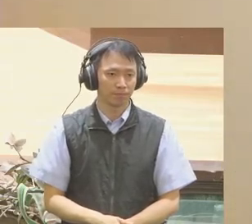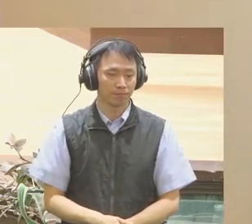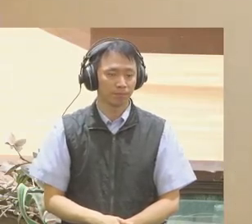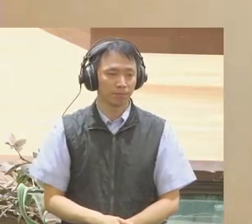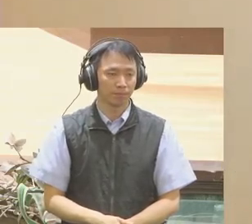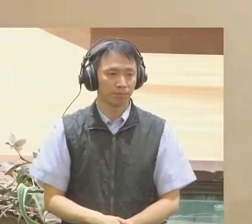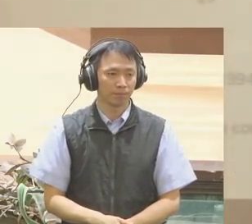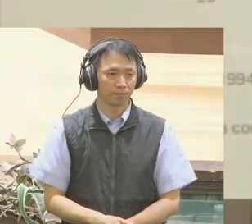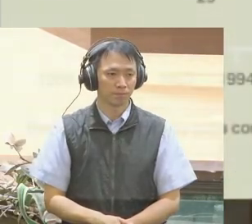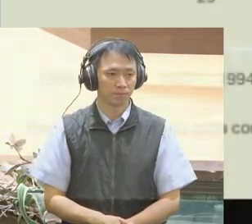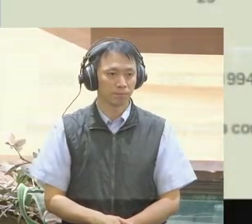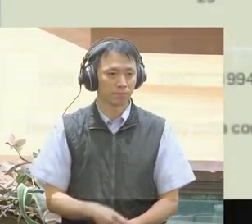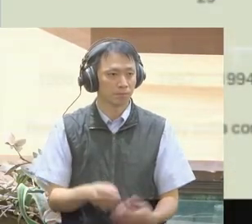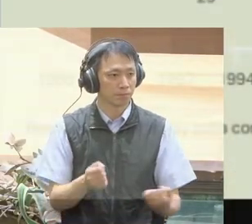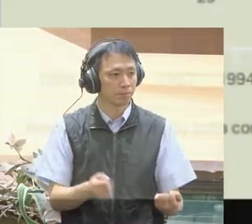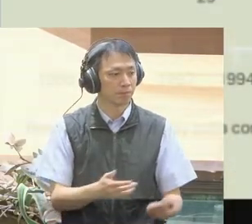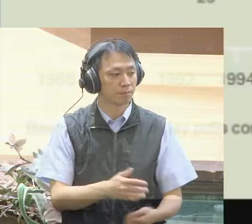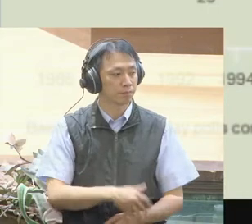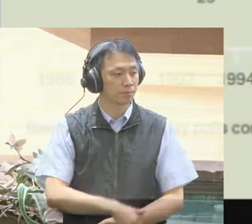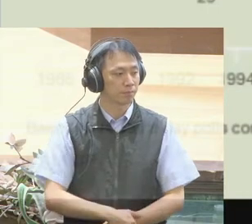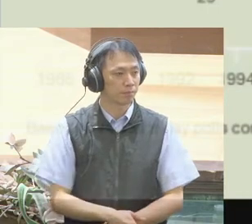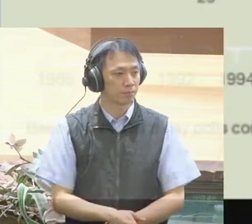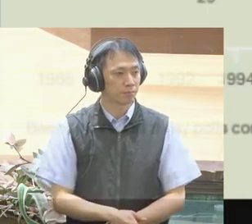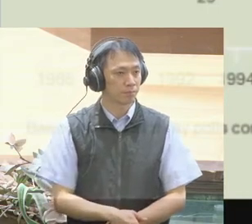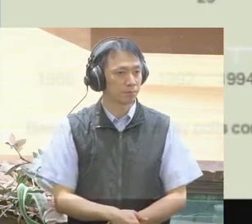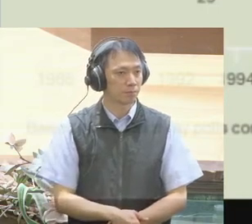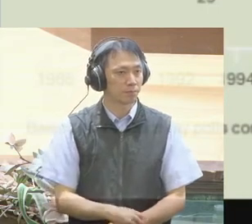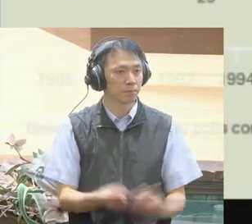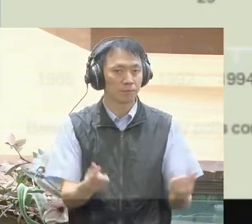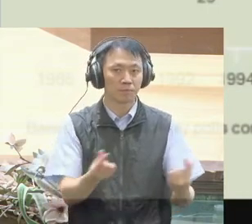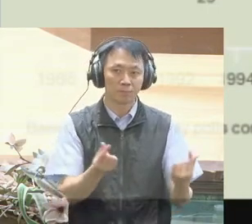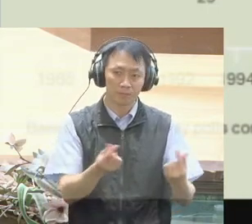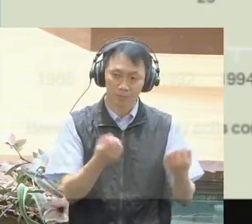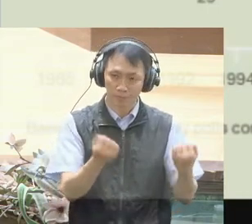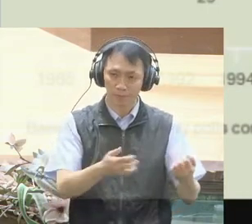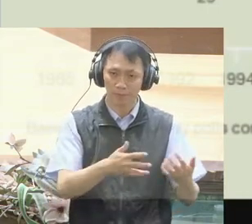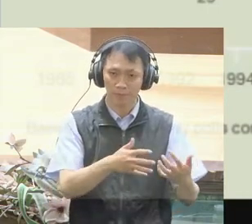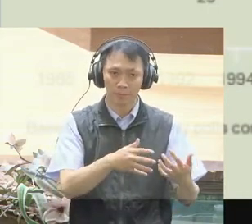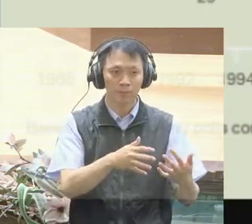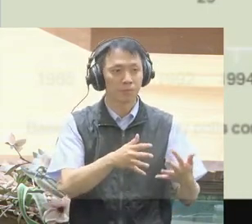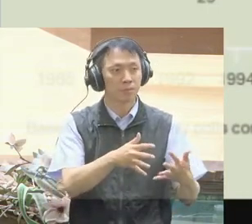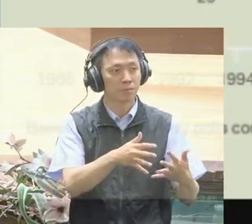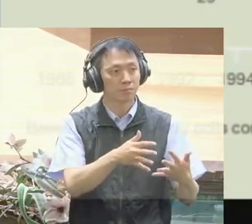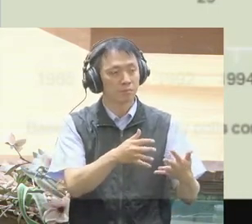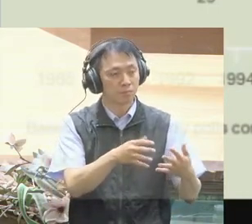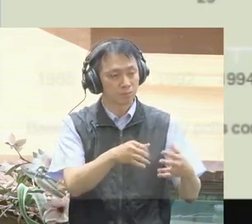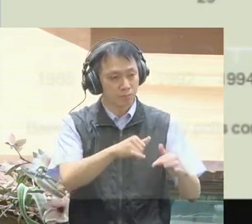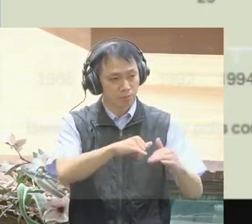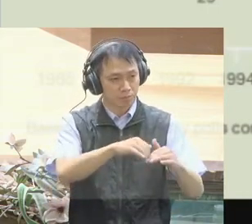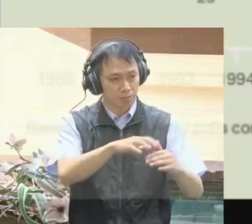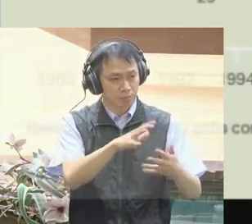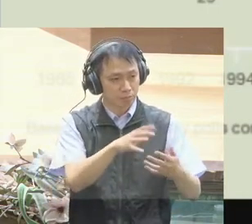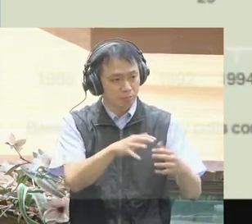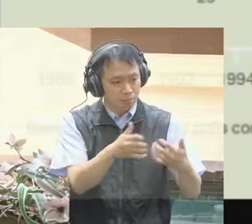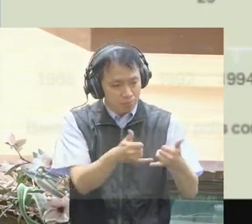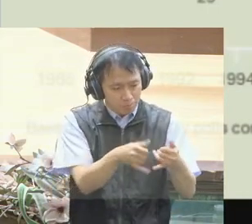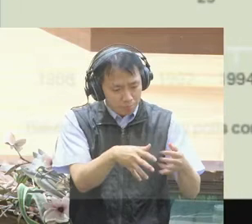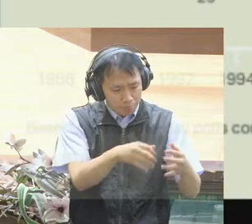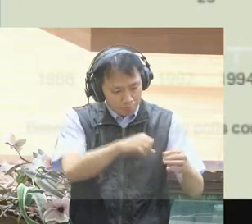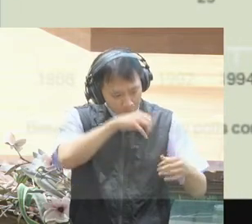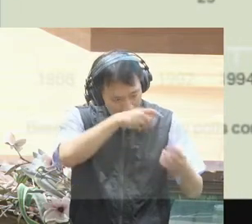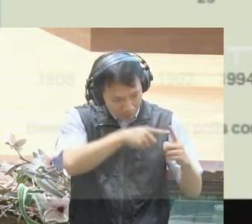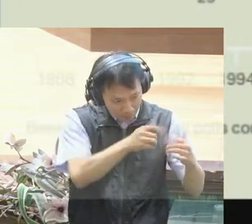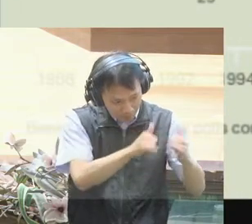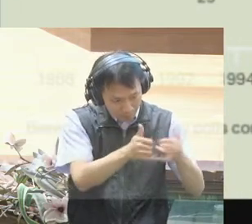out, in the United States, 42% who now identify as independents and whose voices are excluded from the policy formation process at every